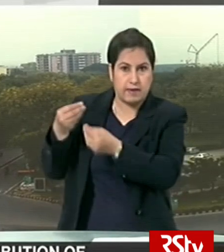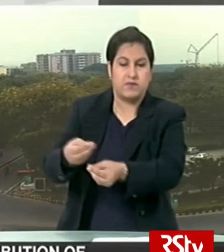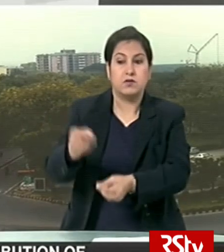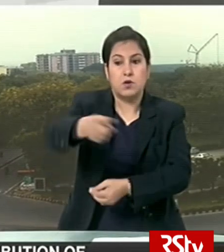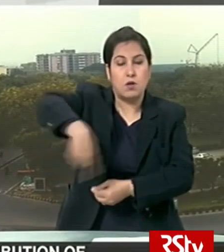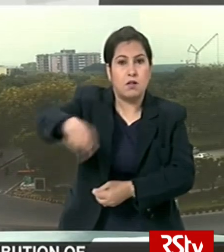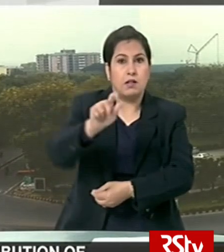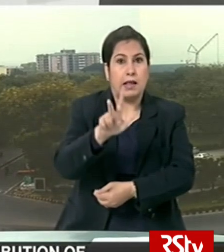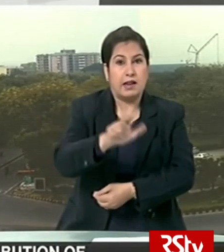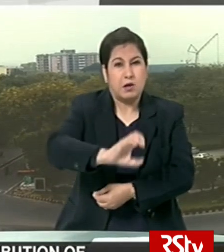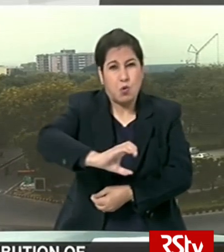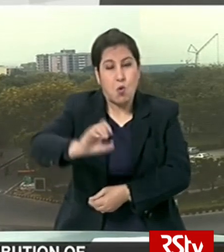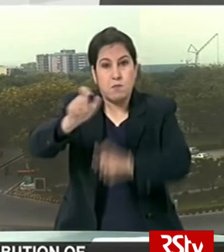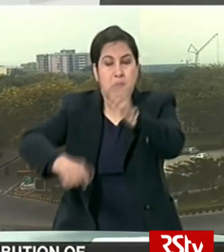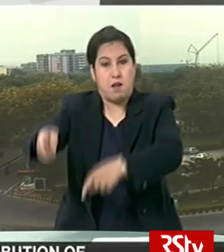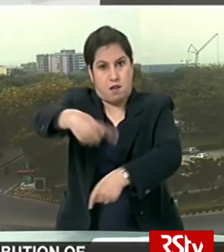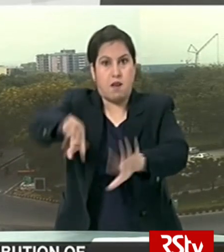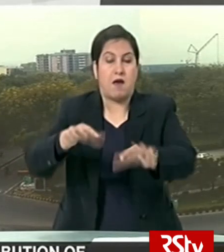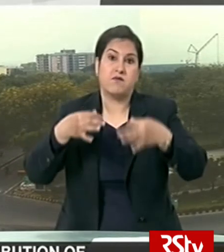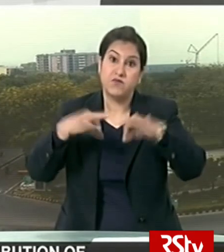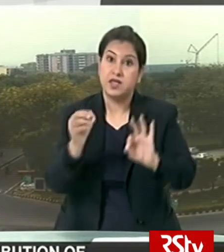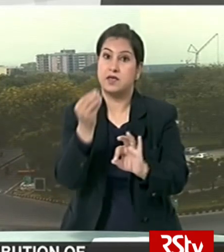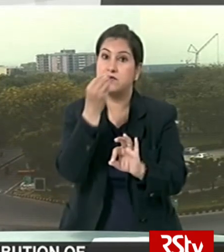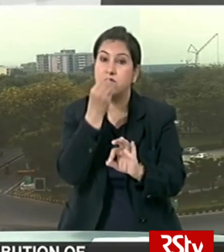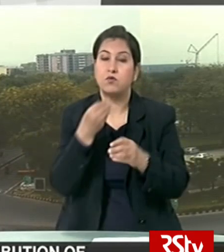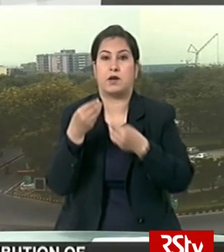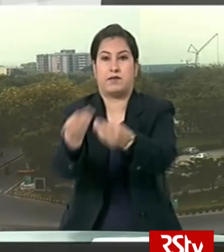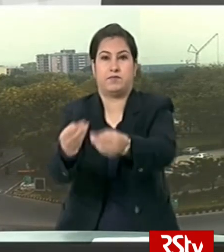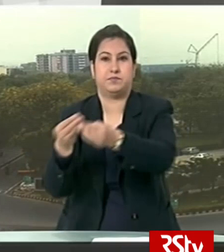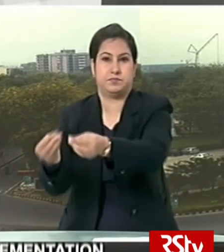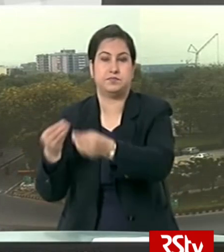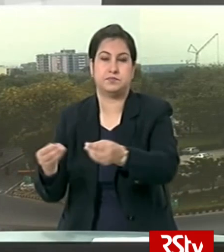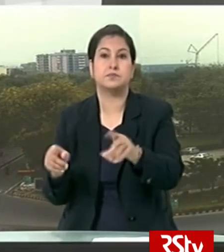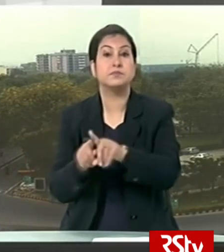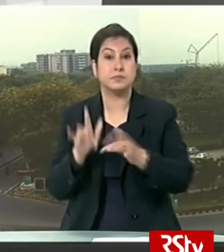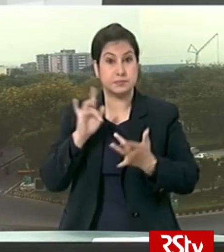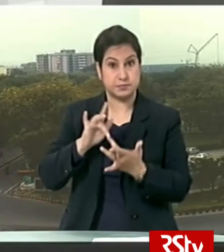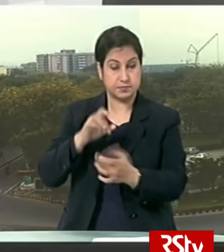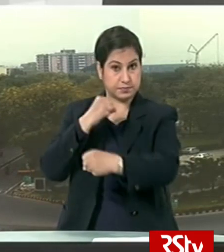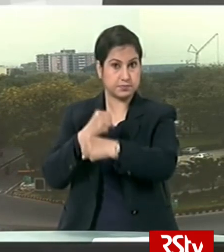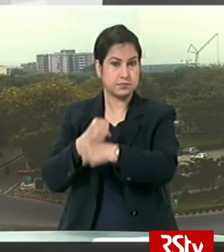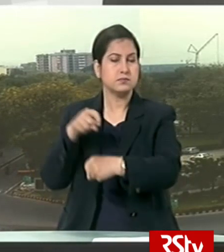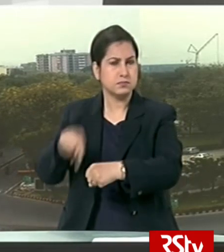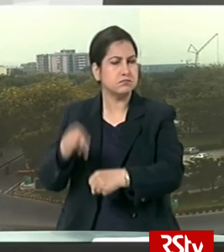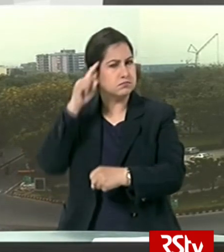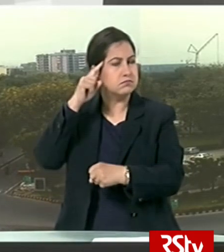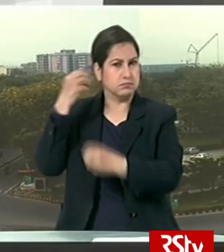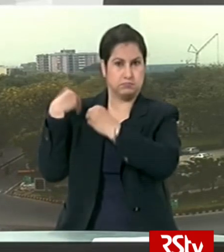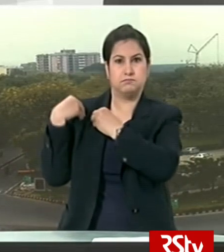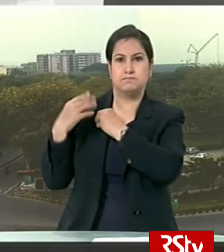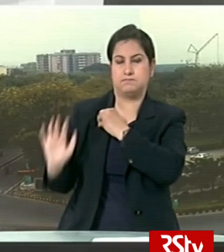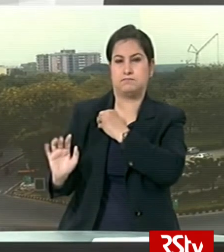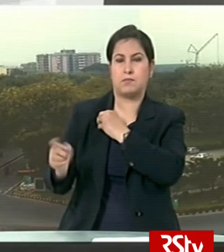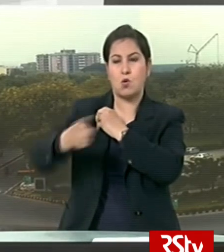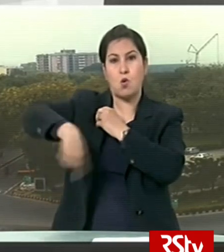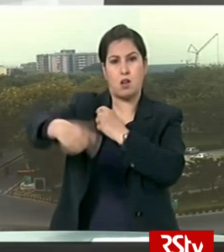benefit will reach through this free food grain supply the central government will take the cost and they will